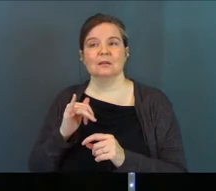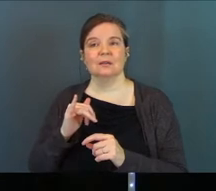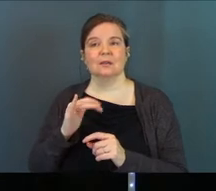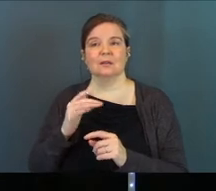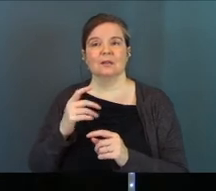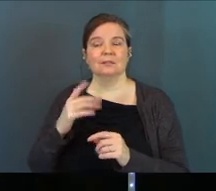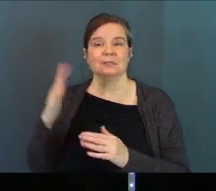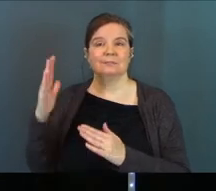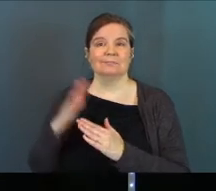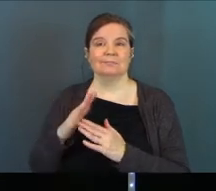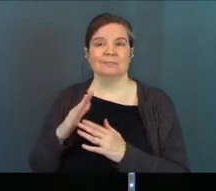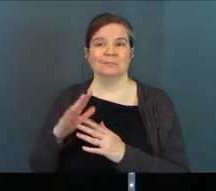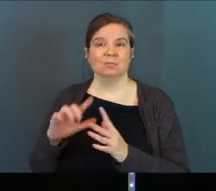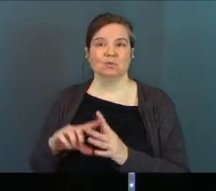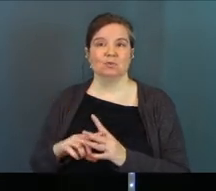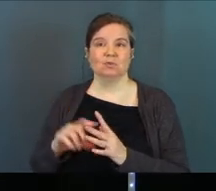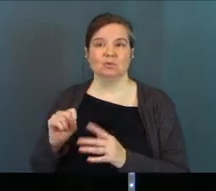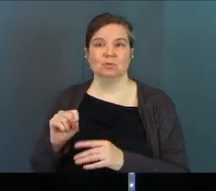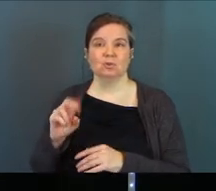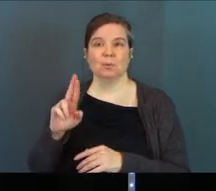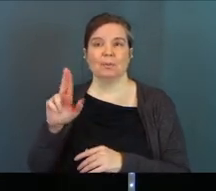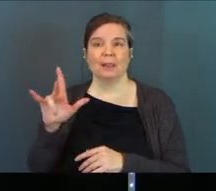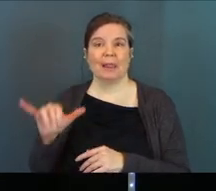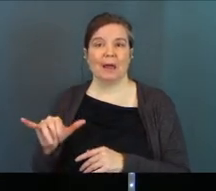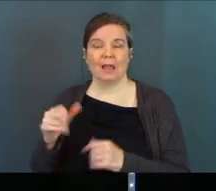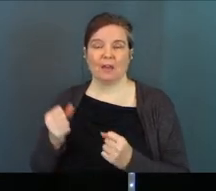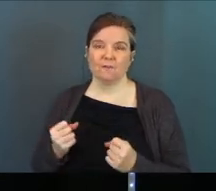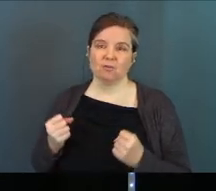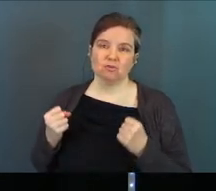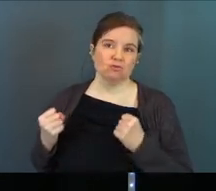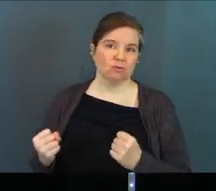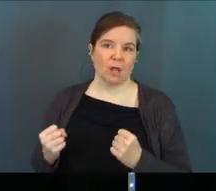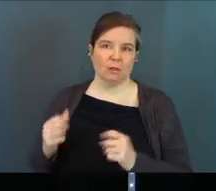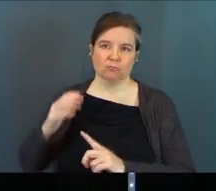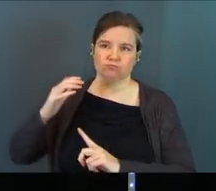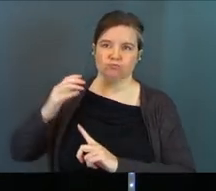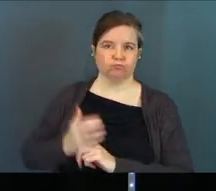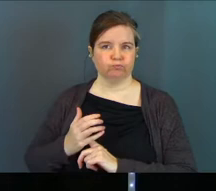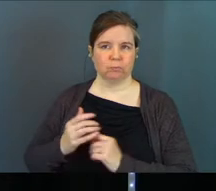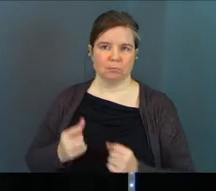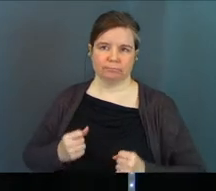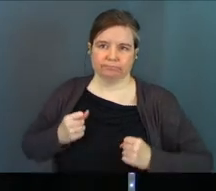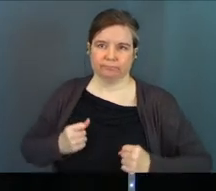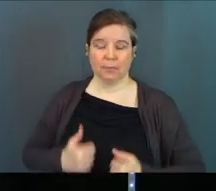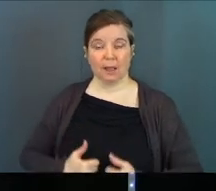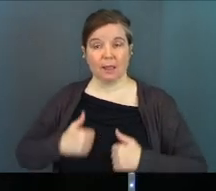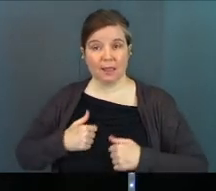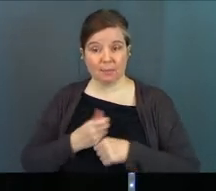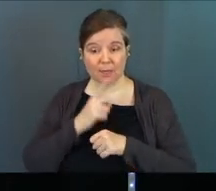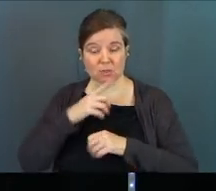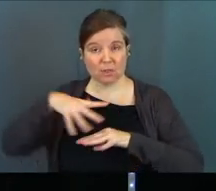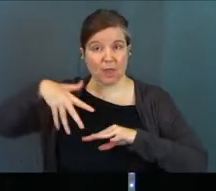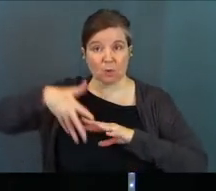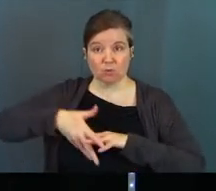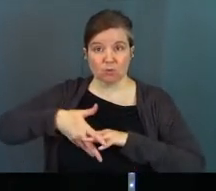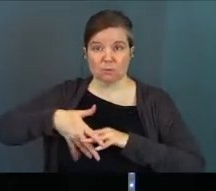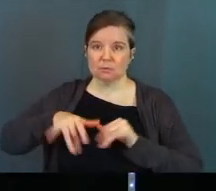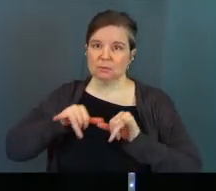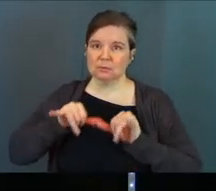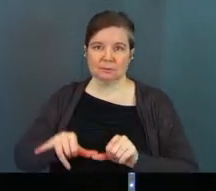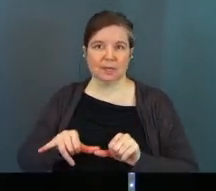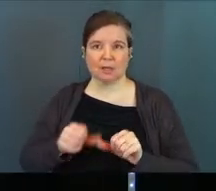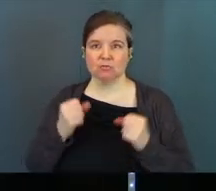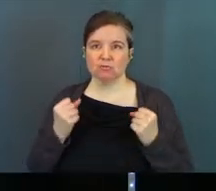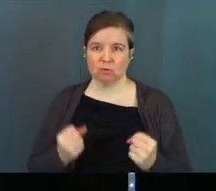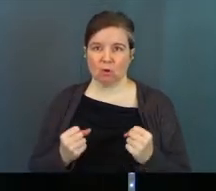this ultimate source, this ultimate supply of strength and life that's going to make sure that our roots stand strong,